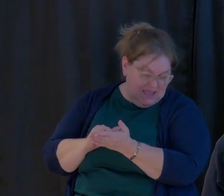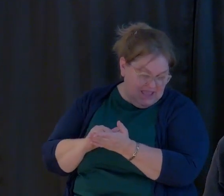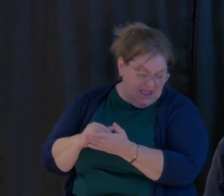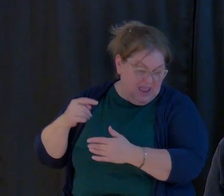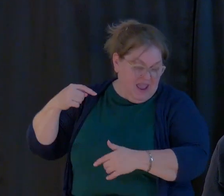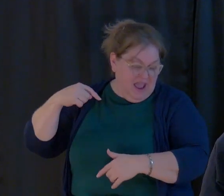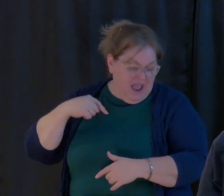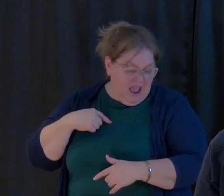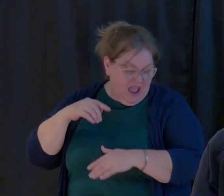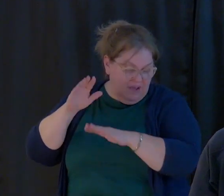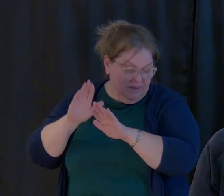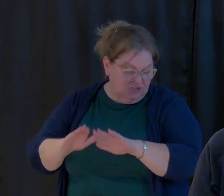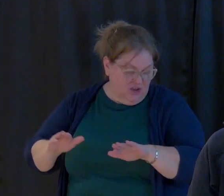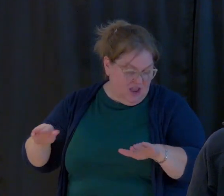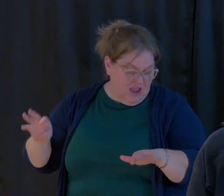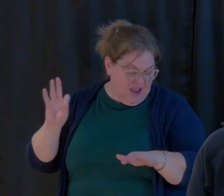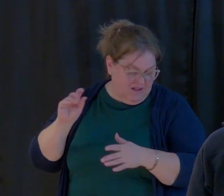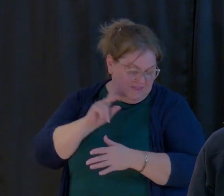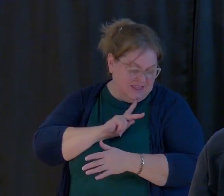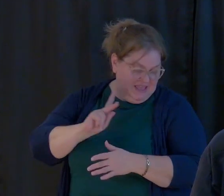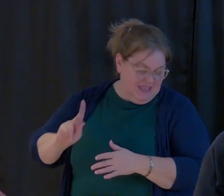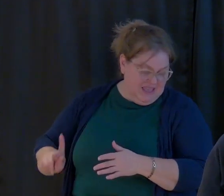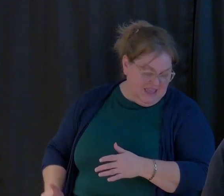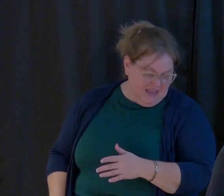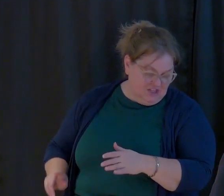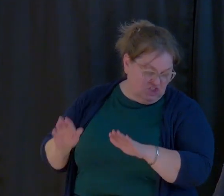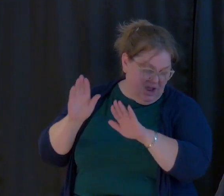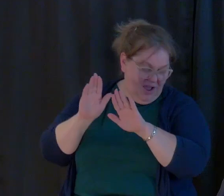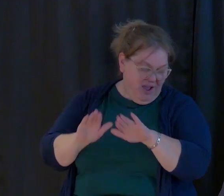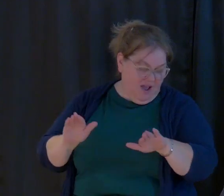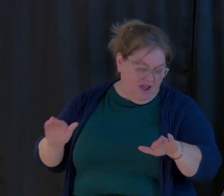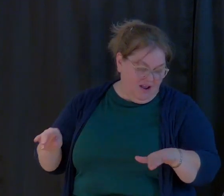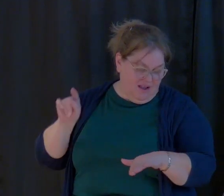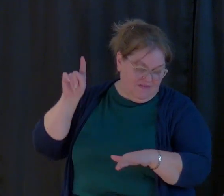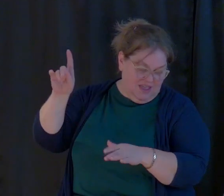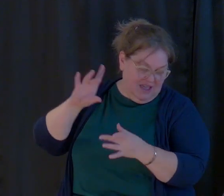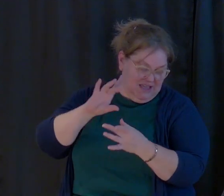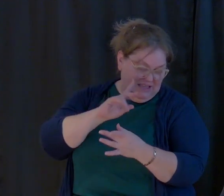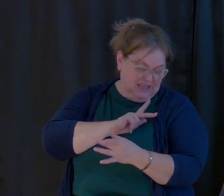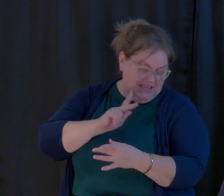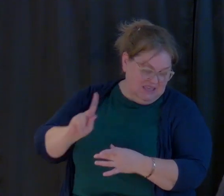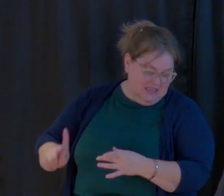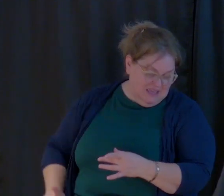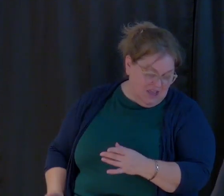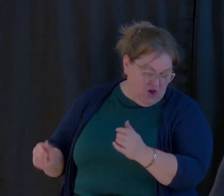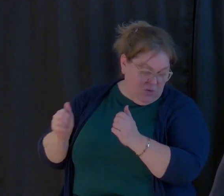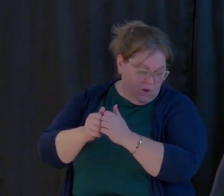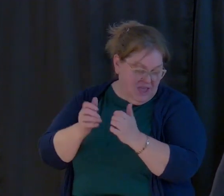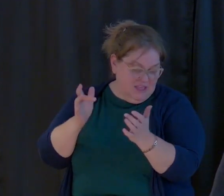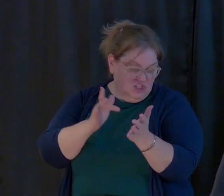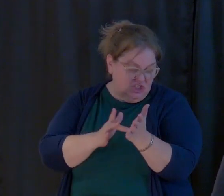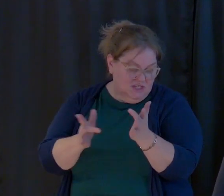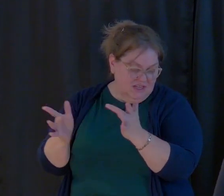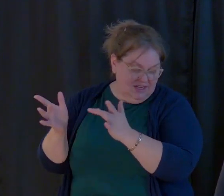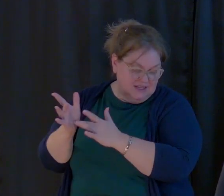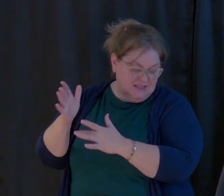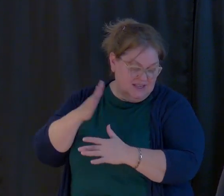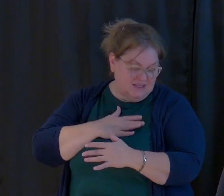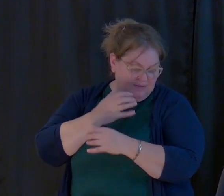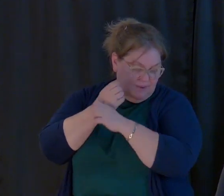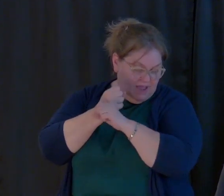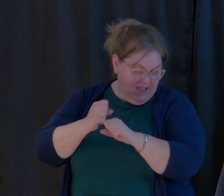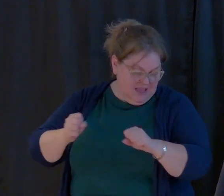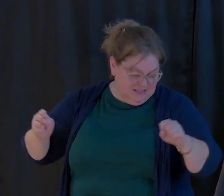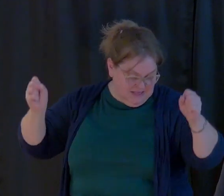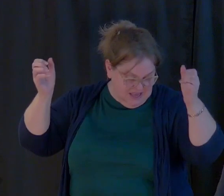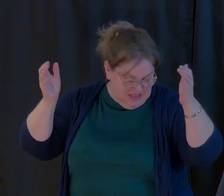child of the King, with Jesus